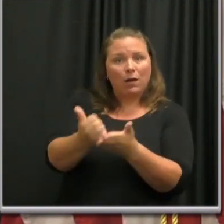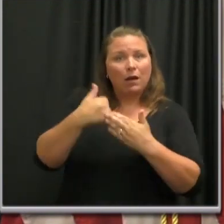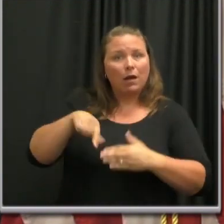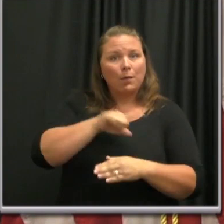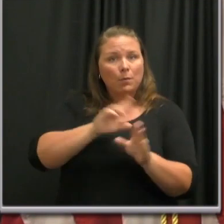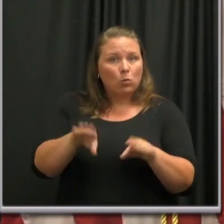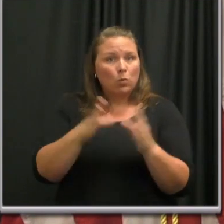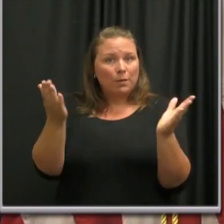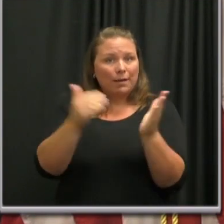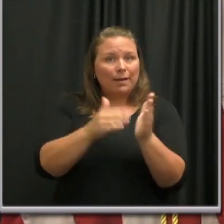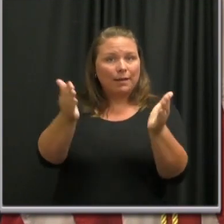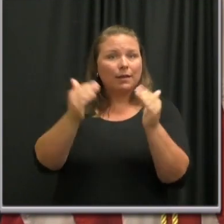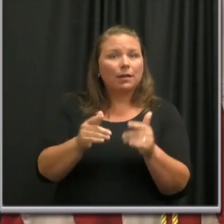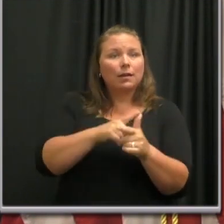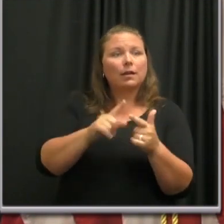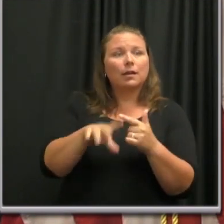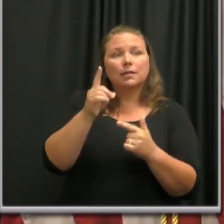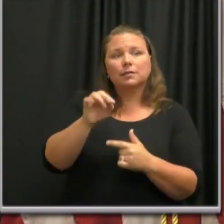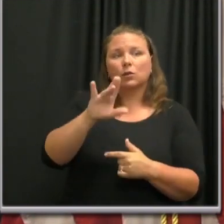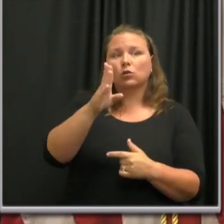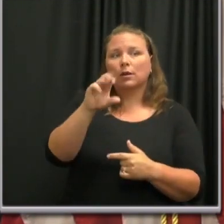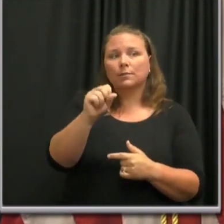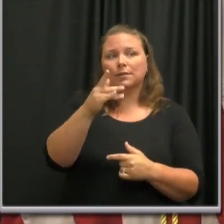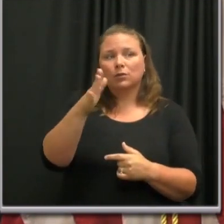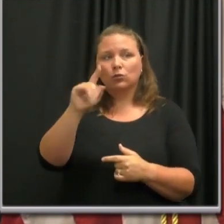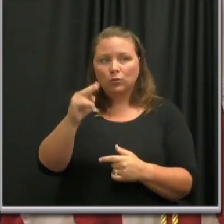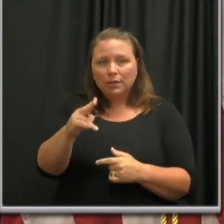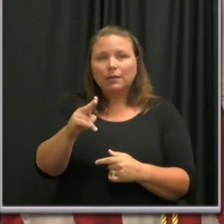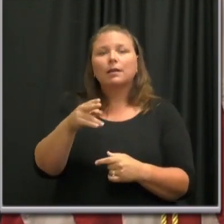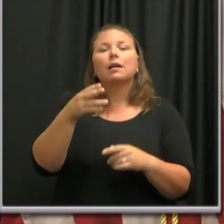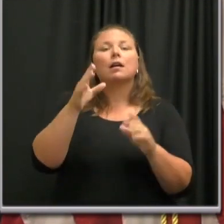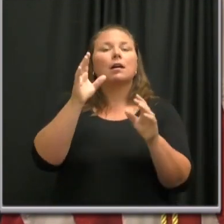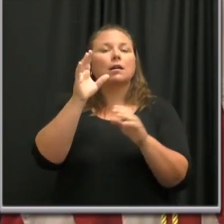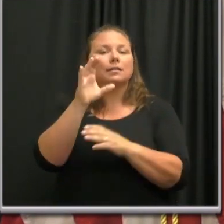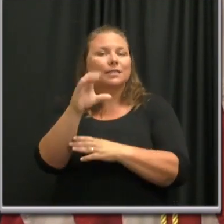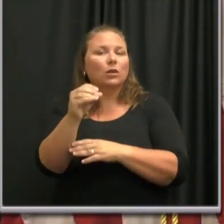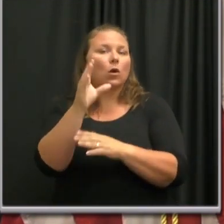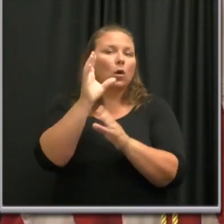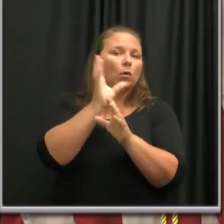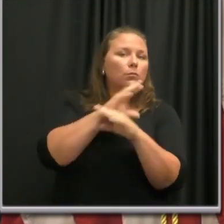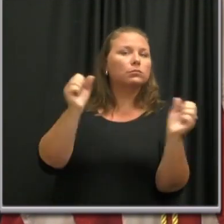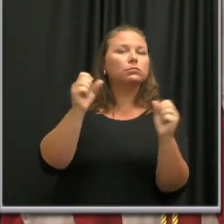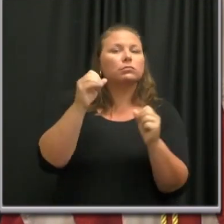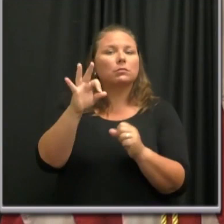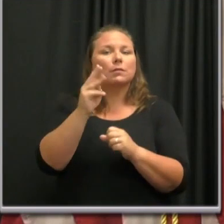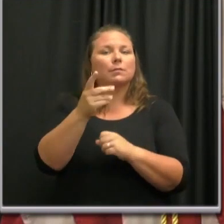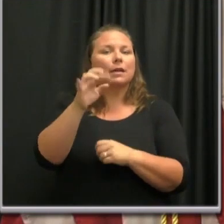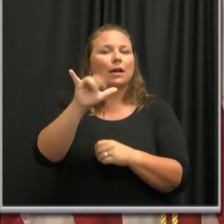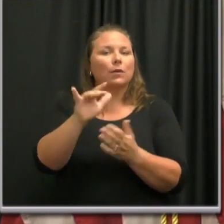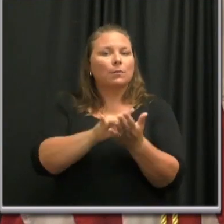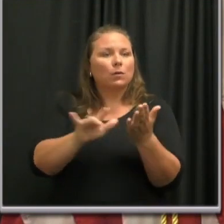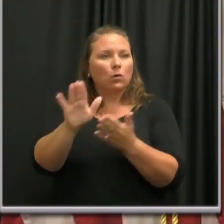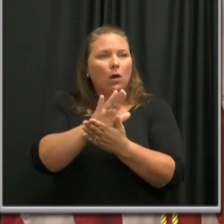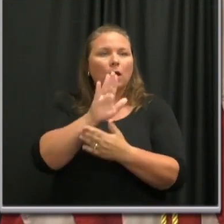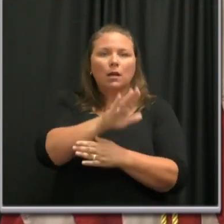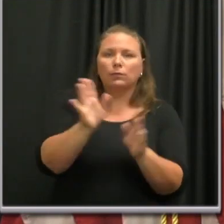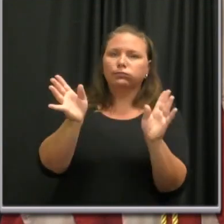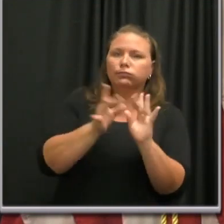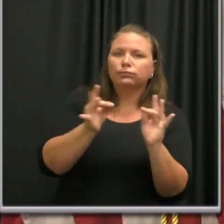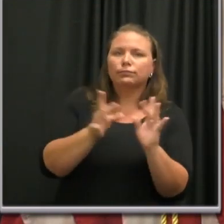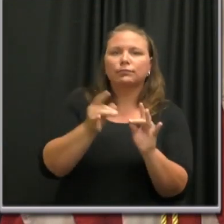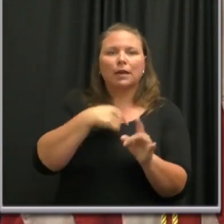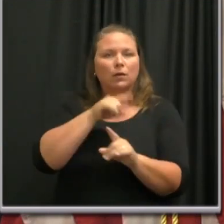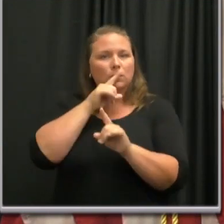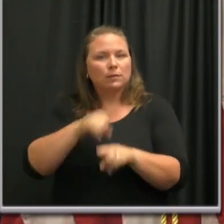I also want to welcome Dr. James Hildreth, President and CEO of Meharry Medical College, whose insightful commentary on COVID-19 and our